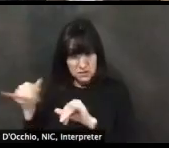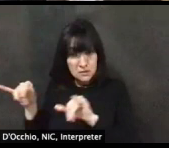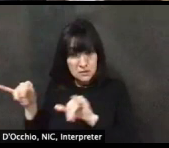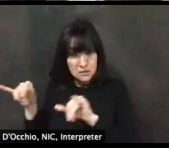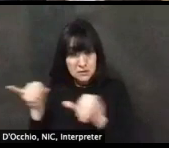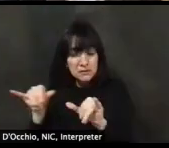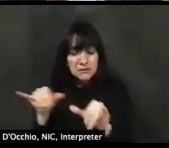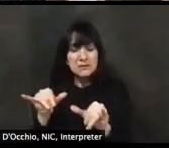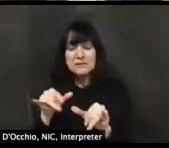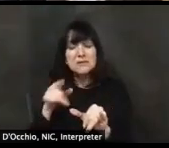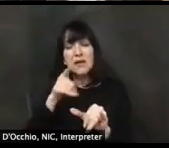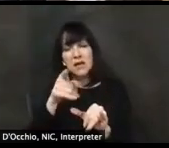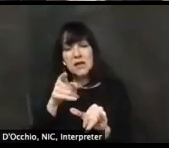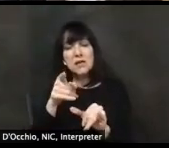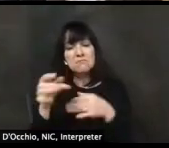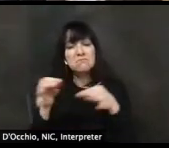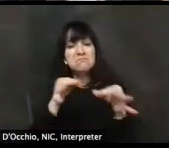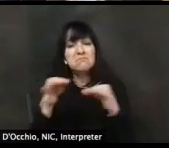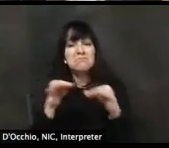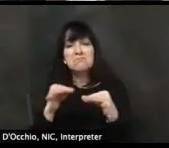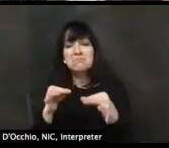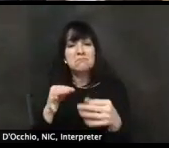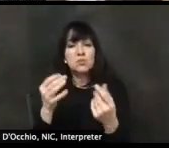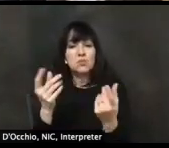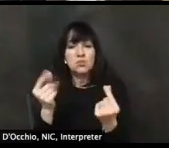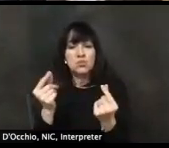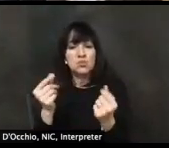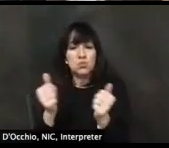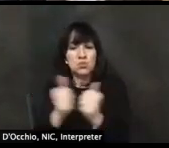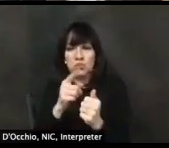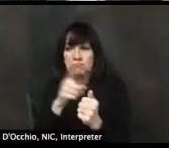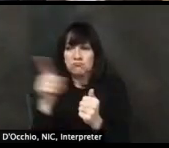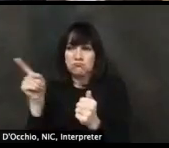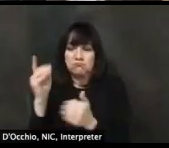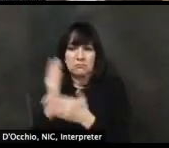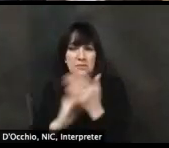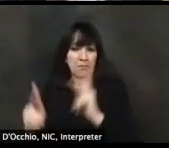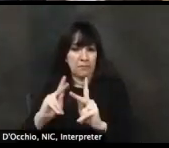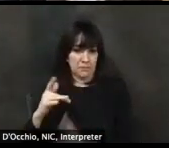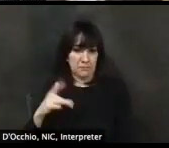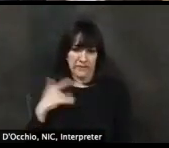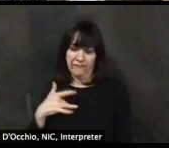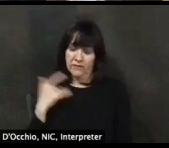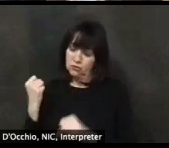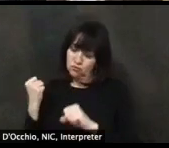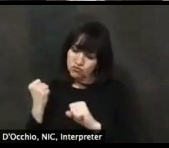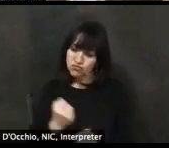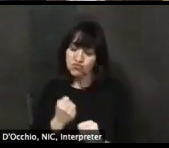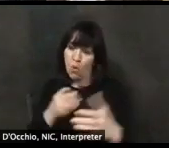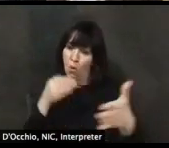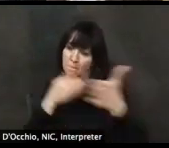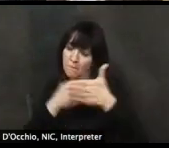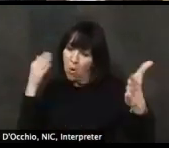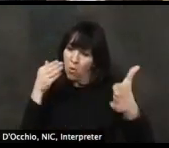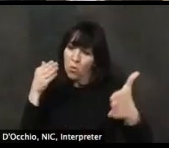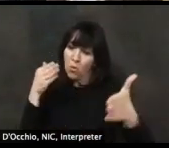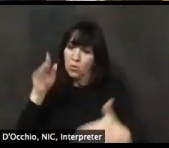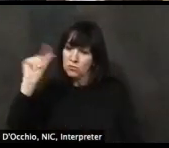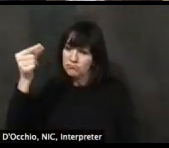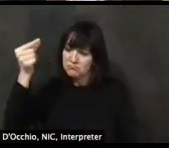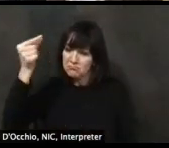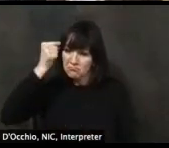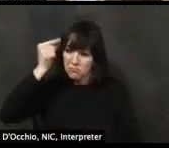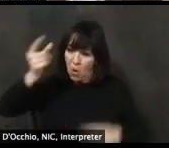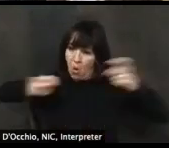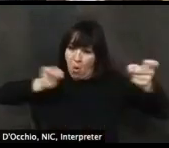certainly understand that. I know Dr. Rattay will, um, probably comment. I know Damien and all of us, um, you know, every day feel the, you know, feel